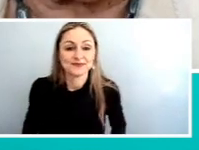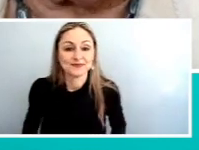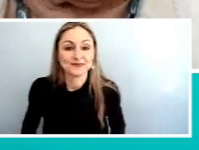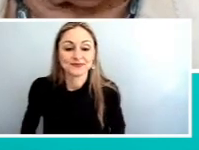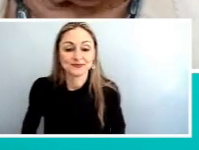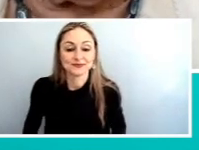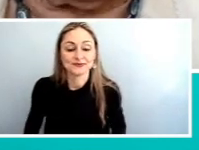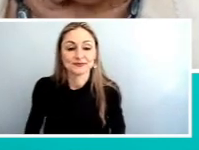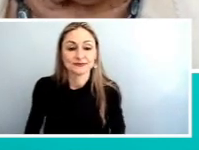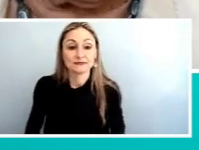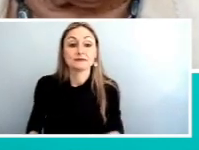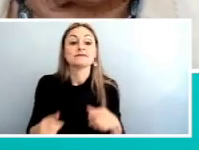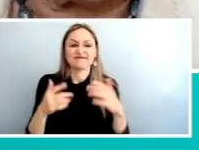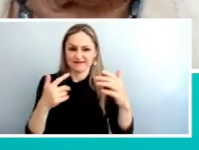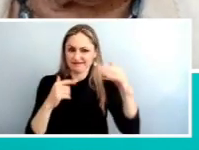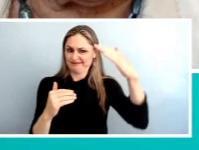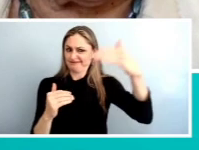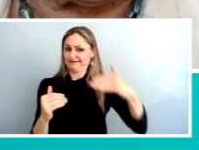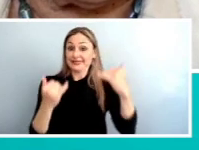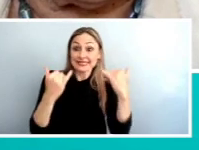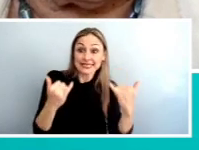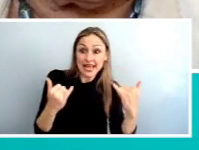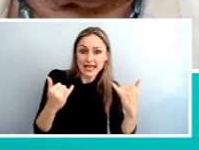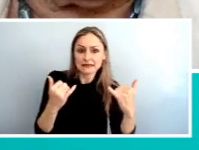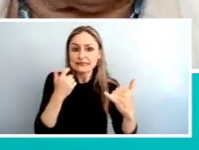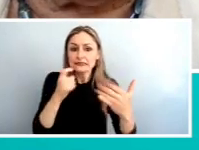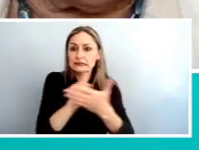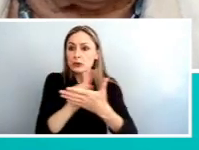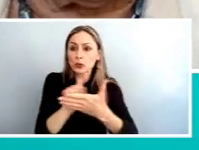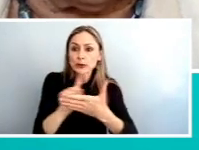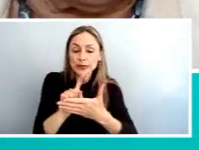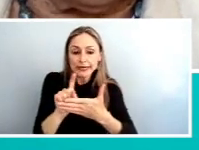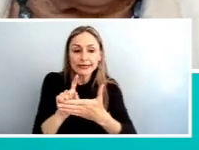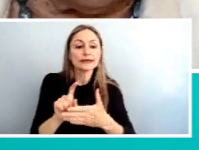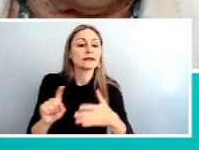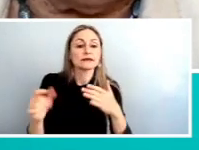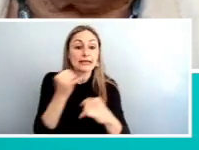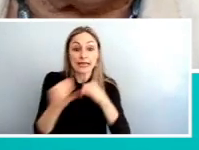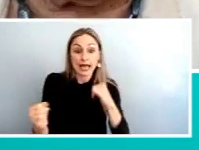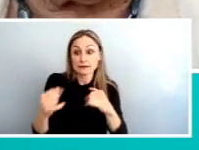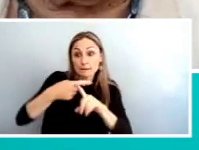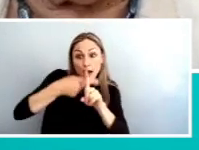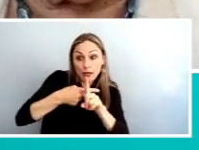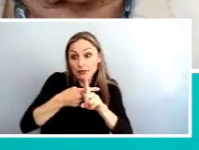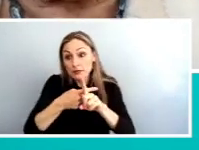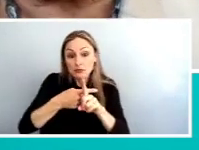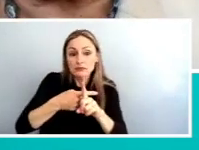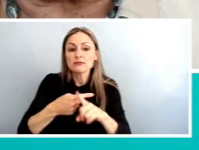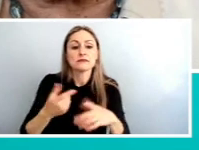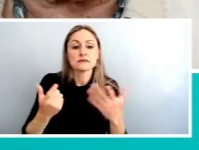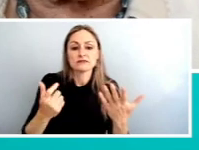Today, within the last week, within the last month or so, not since before